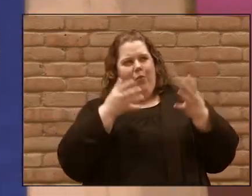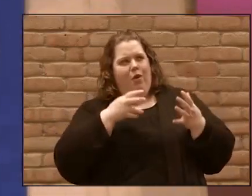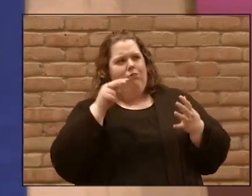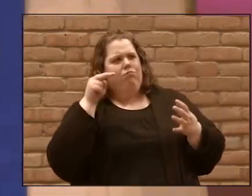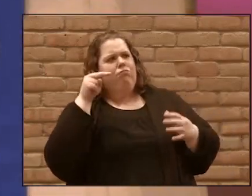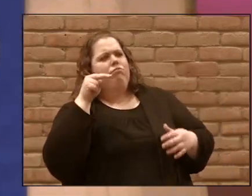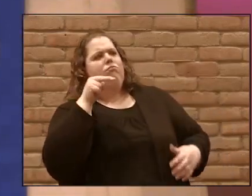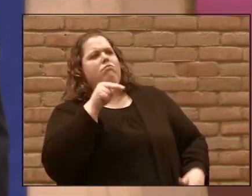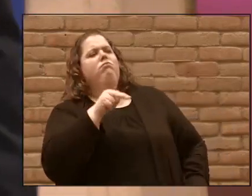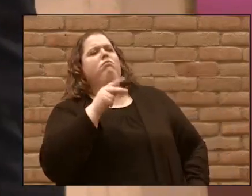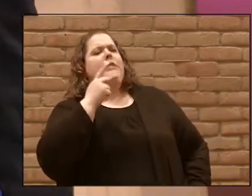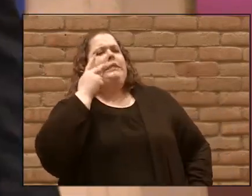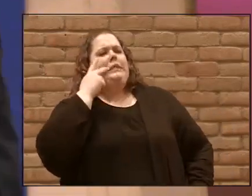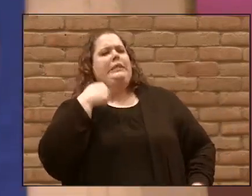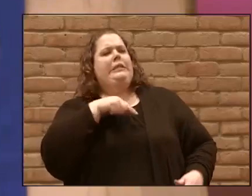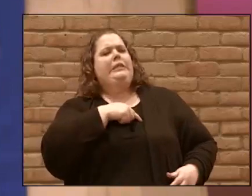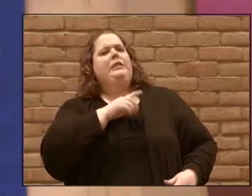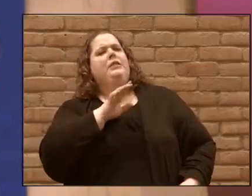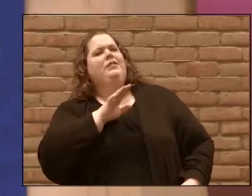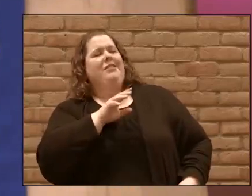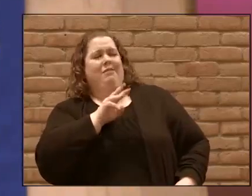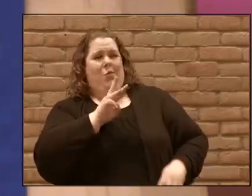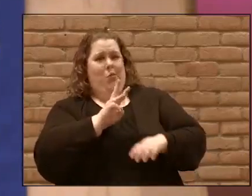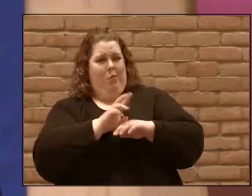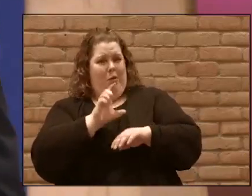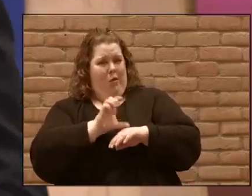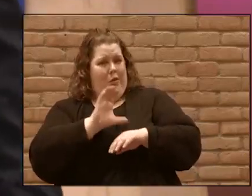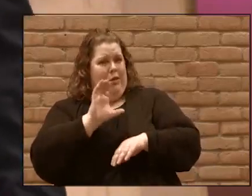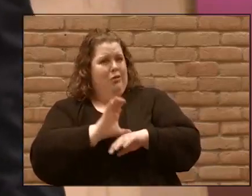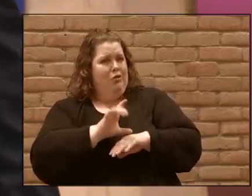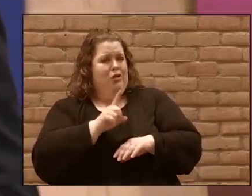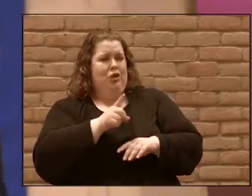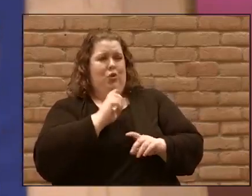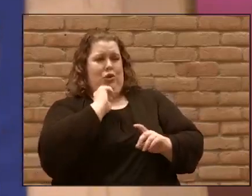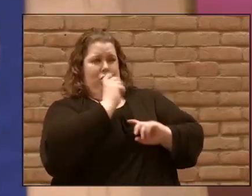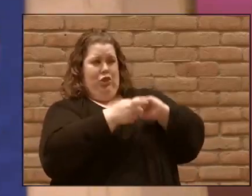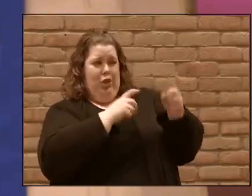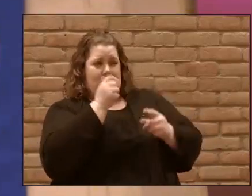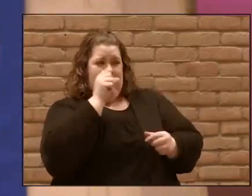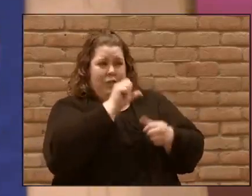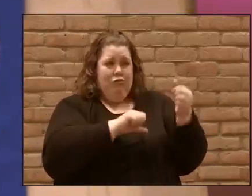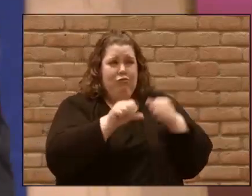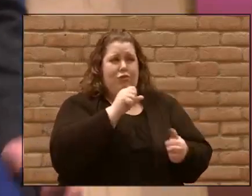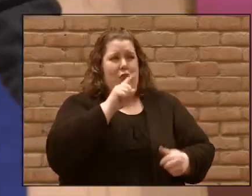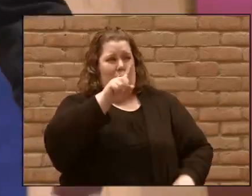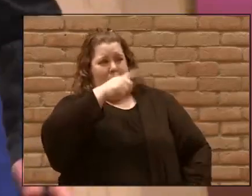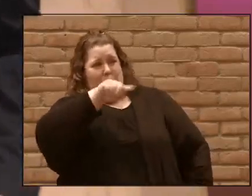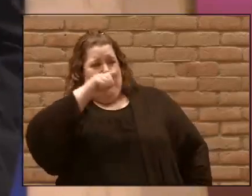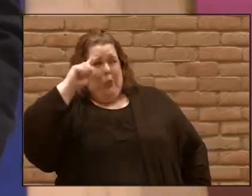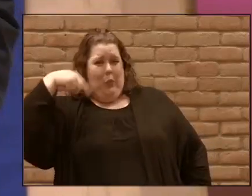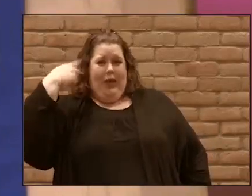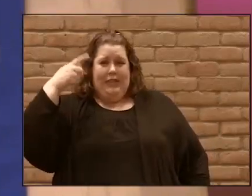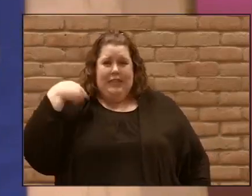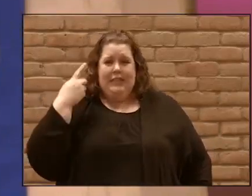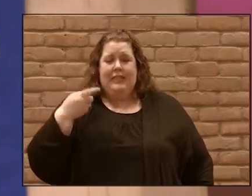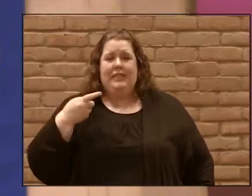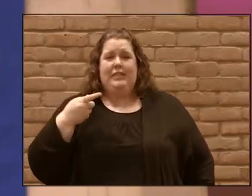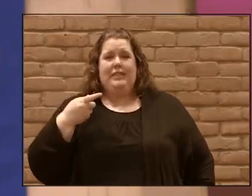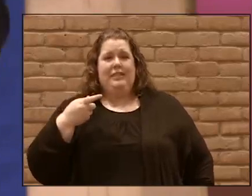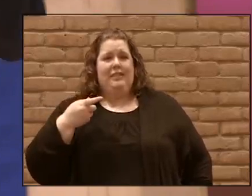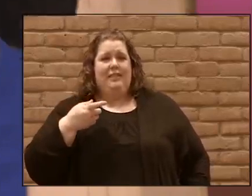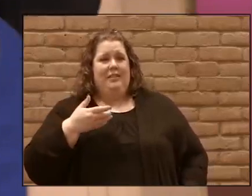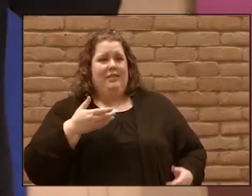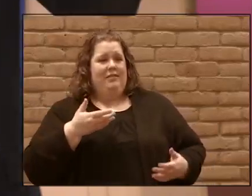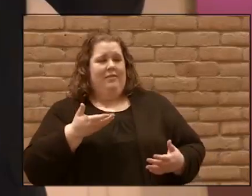Lutheran Church you all are crazy in the way that you're generous toward each other the way that you're kind the way that you love even those outside of your